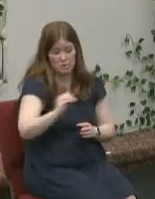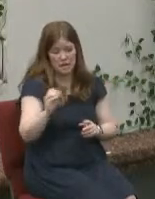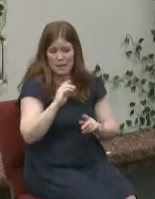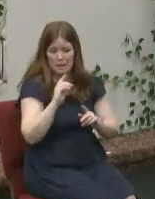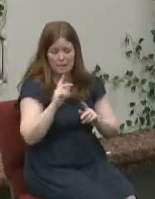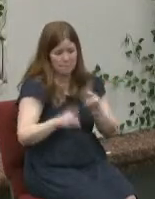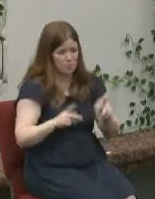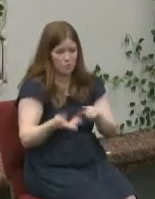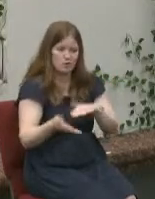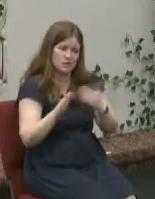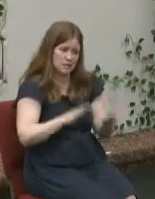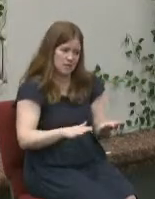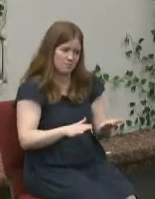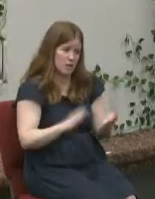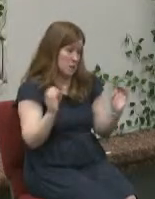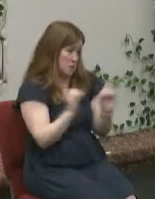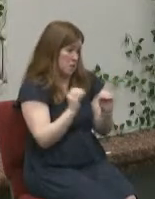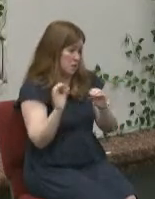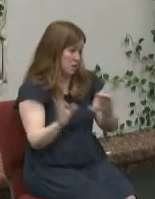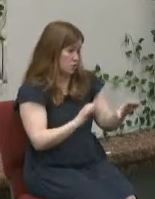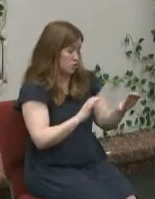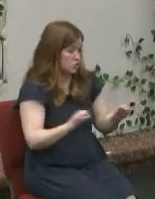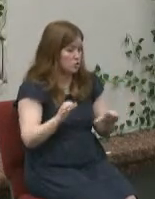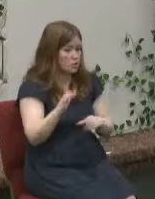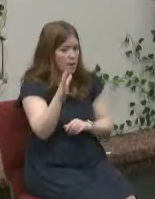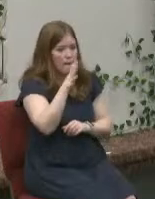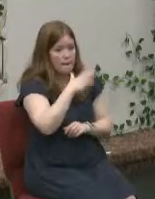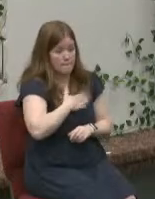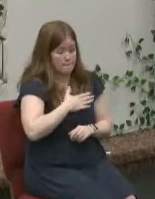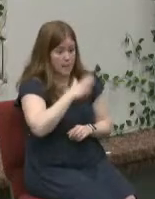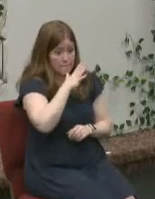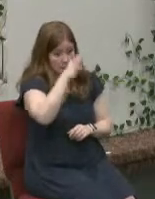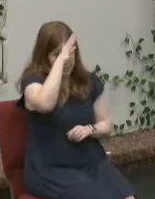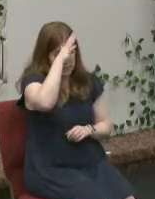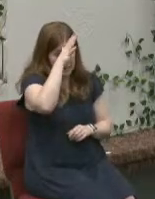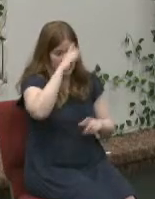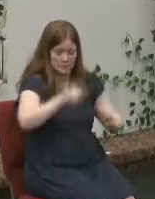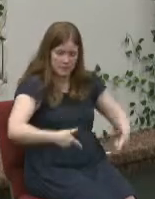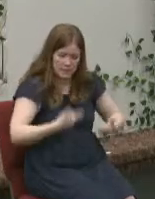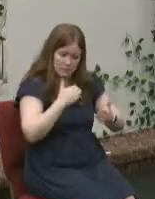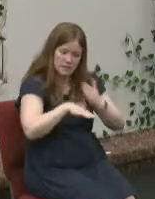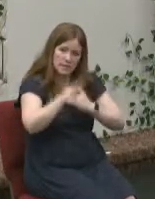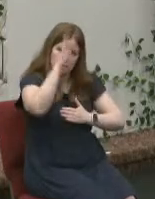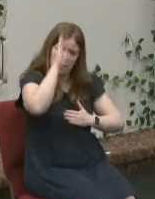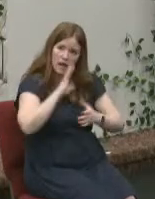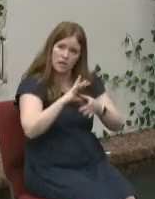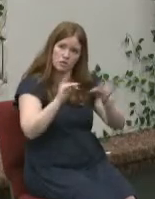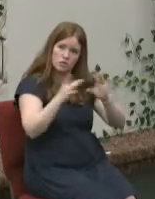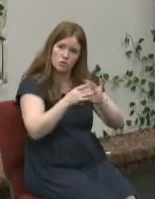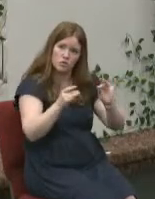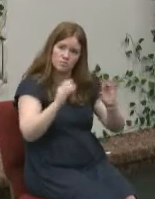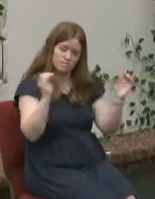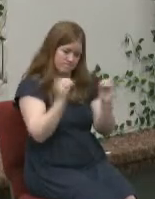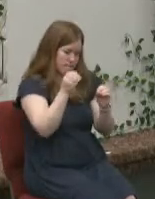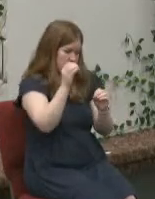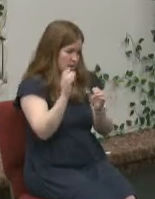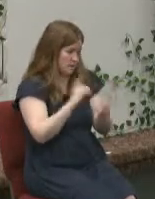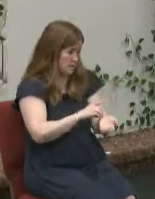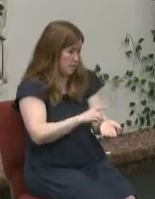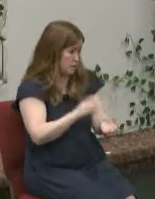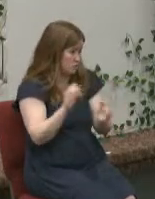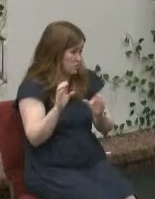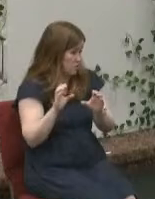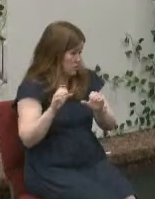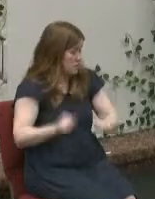there was nothing they could do but for my mom and dad they lived in god's story and they knew there was nothing the doctors could do but there was